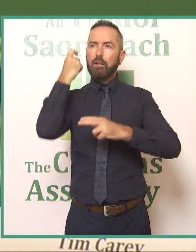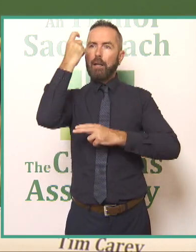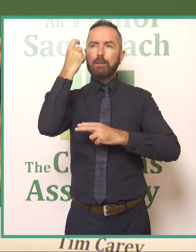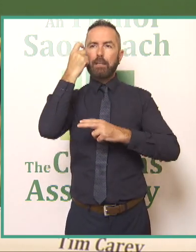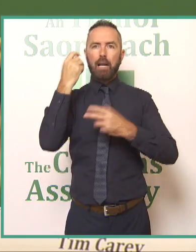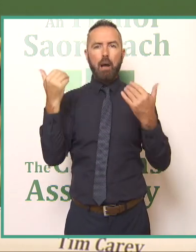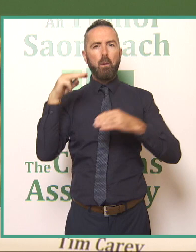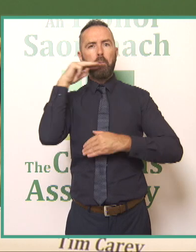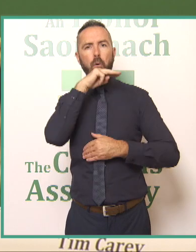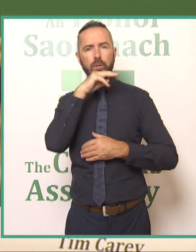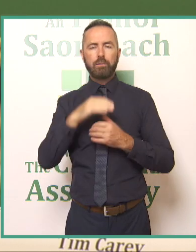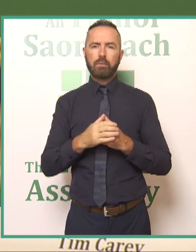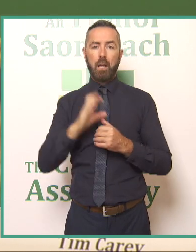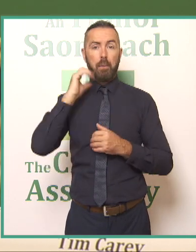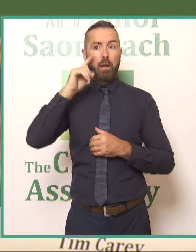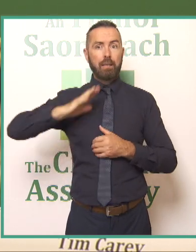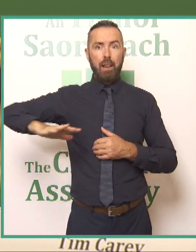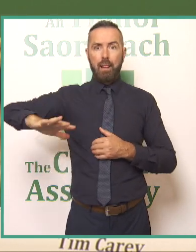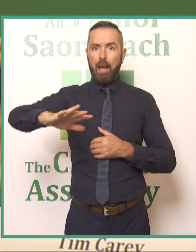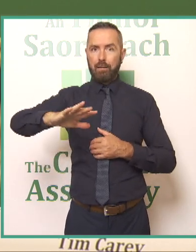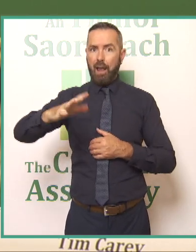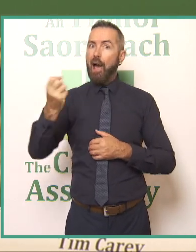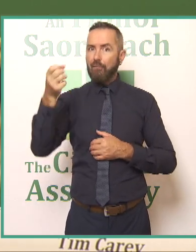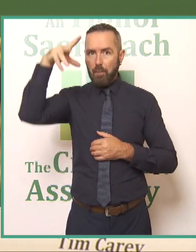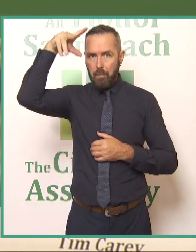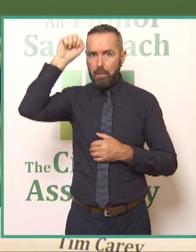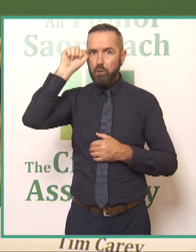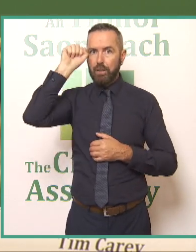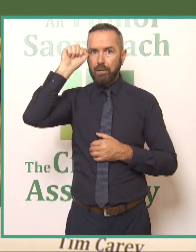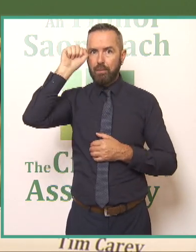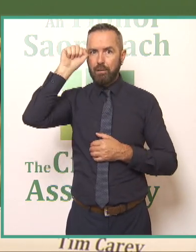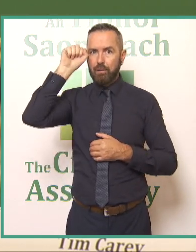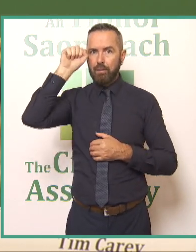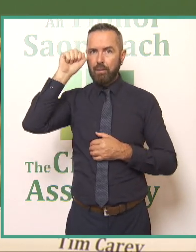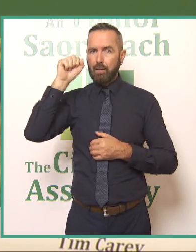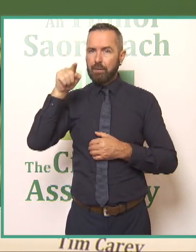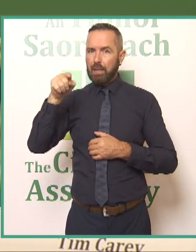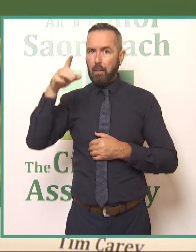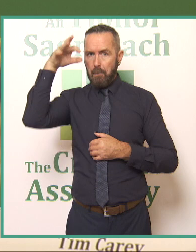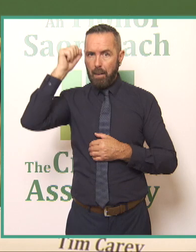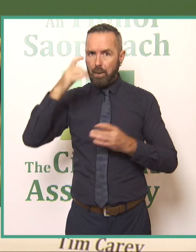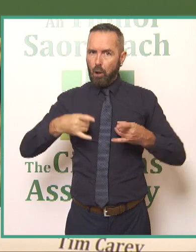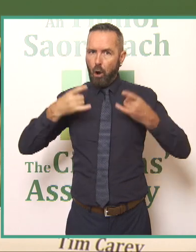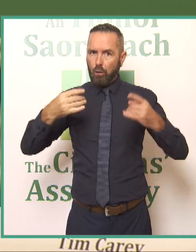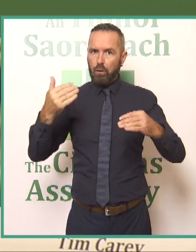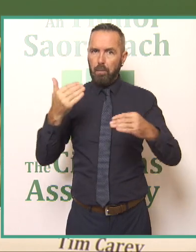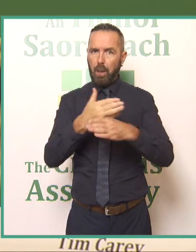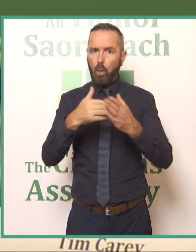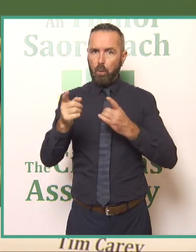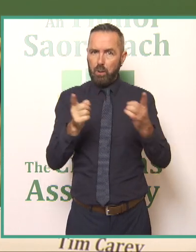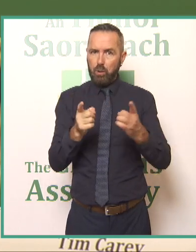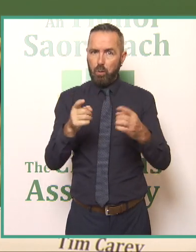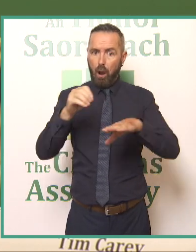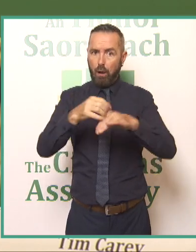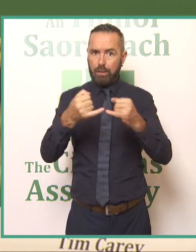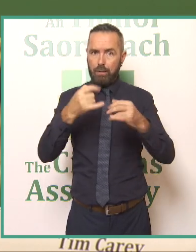the import of that because the land has memory and that memory is going to be honored by how we leave the land for the next generation and I'm presuming